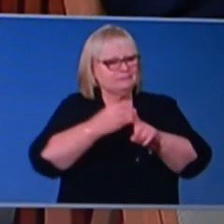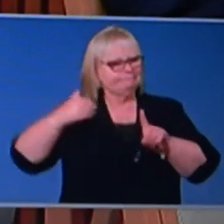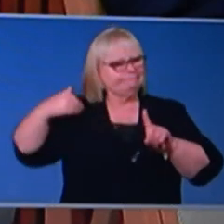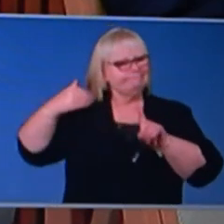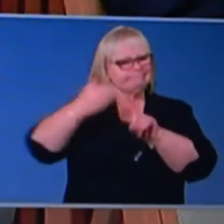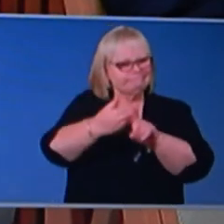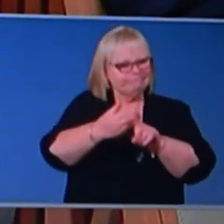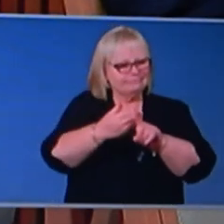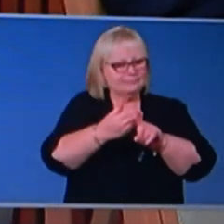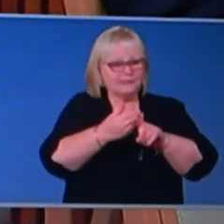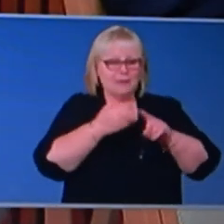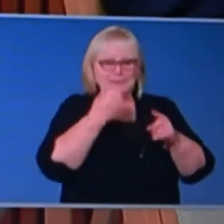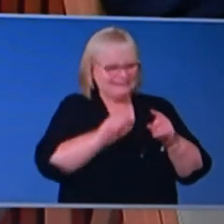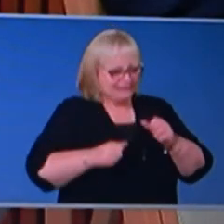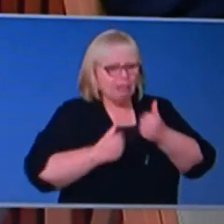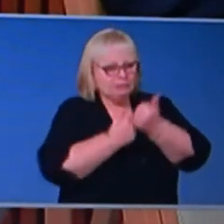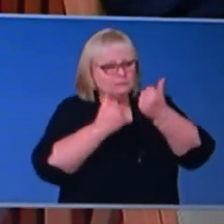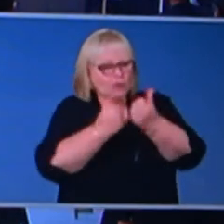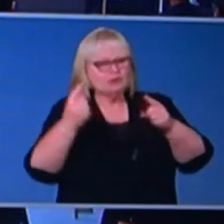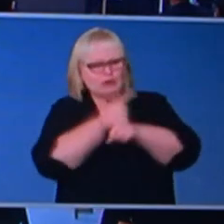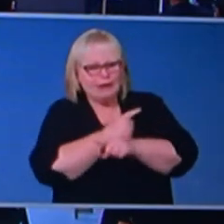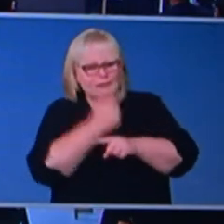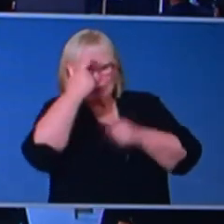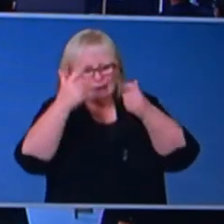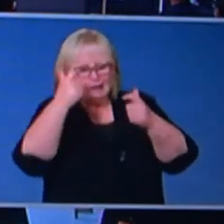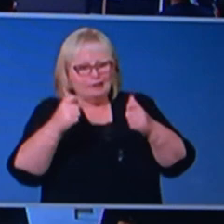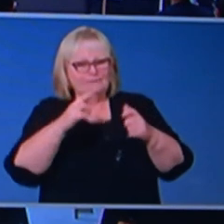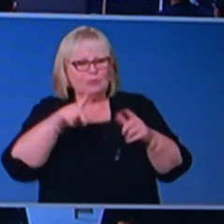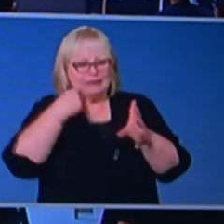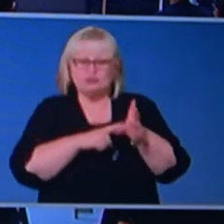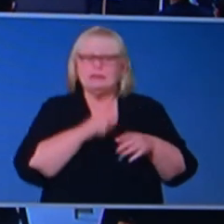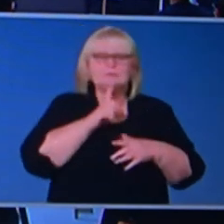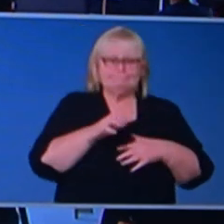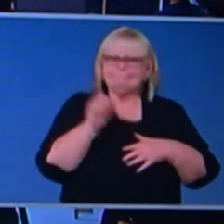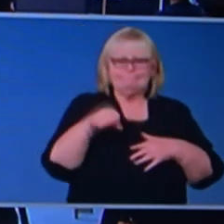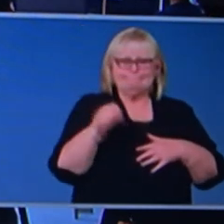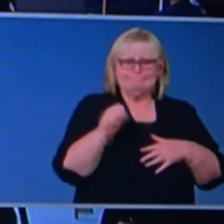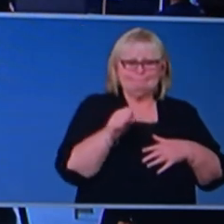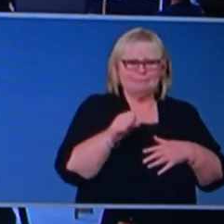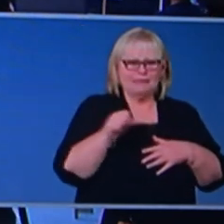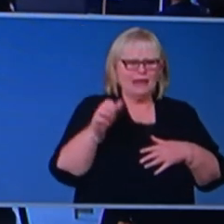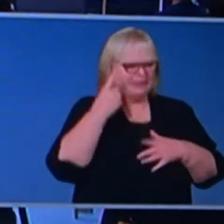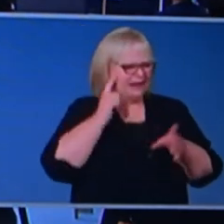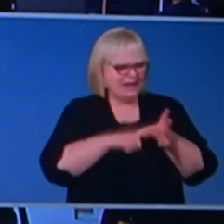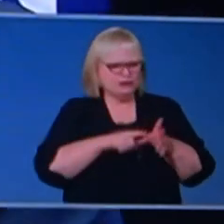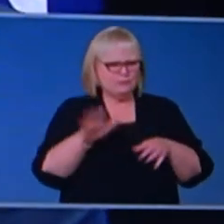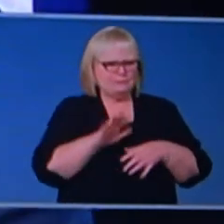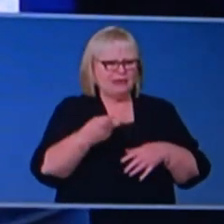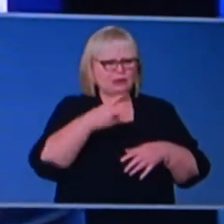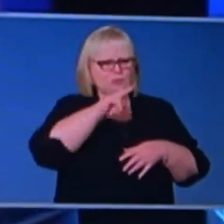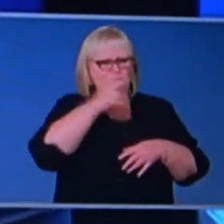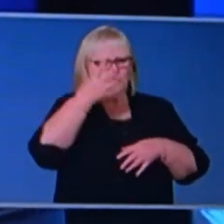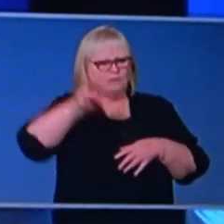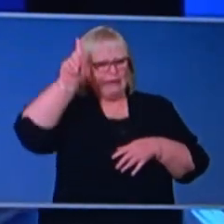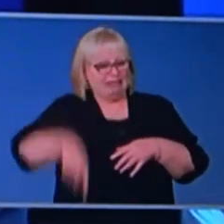forward well into next year. Well, it is a significant drop. I mean, it's currently sitting around in last year, I think about 240-odd